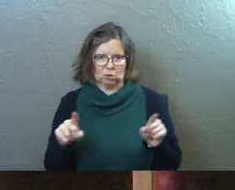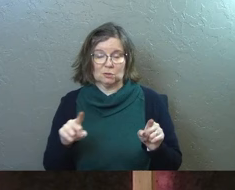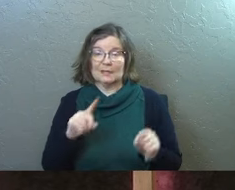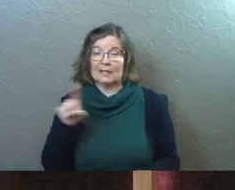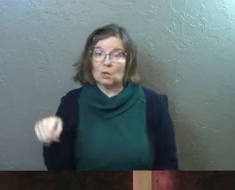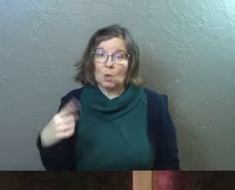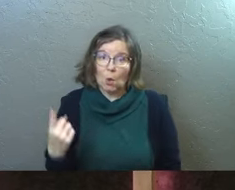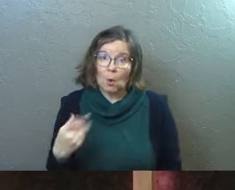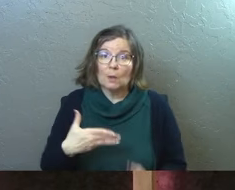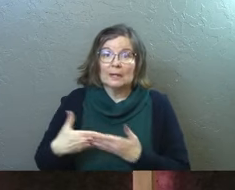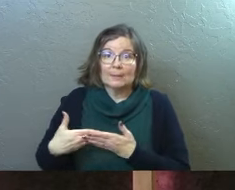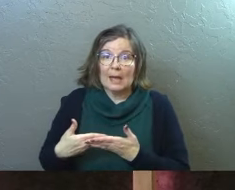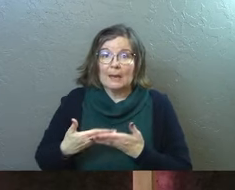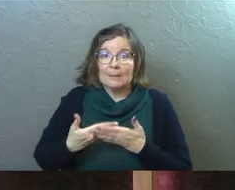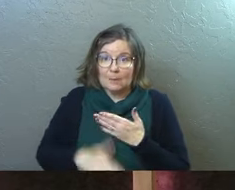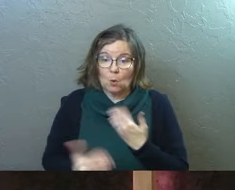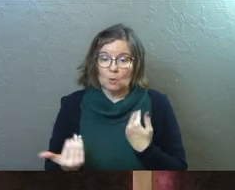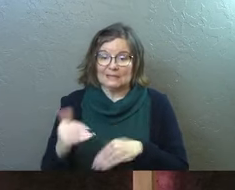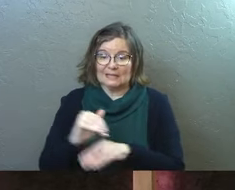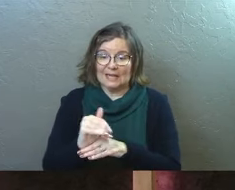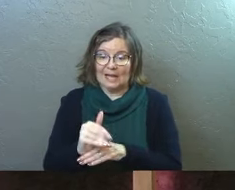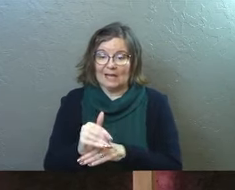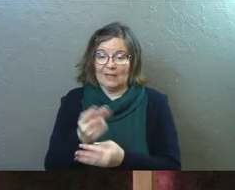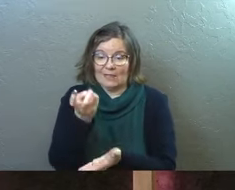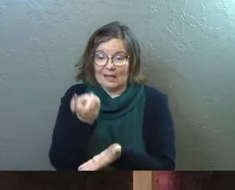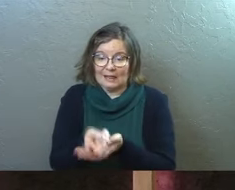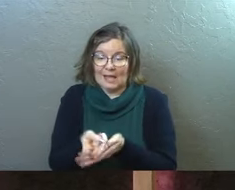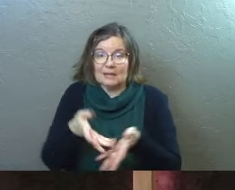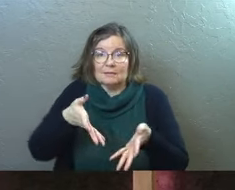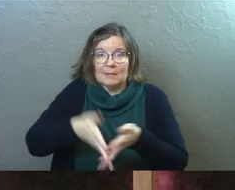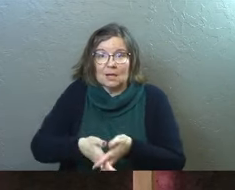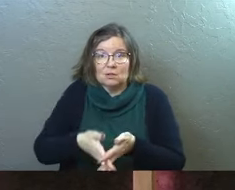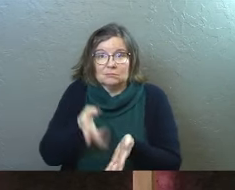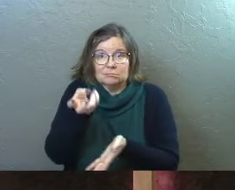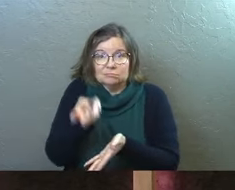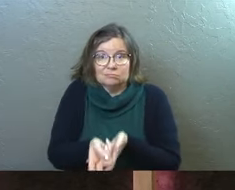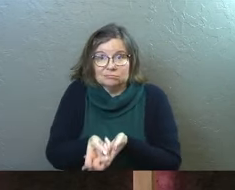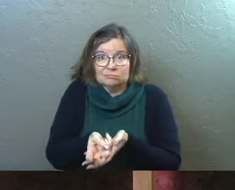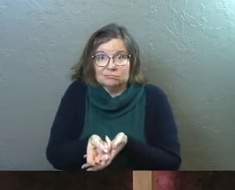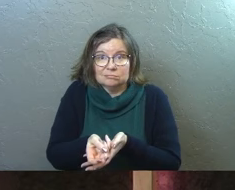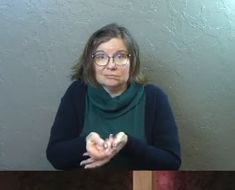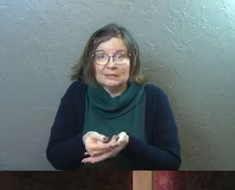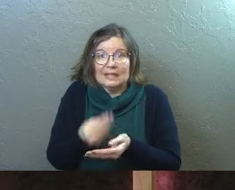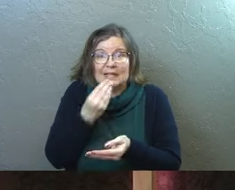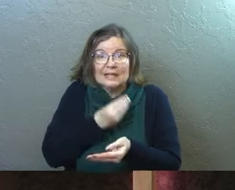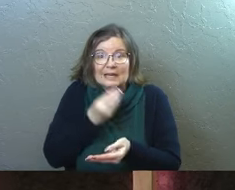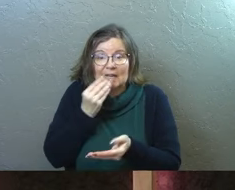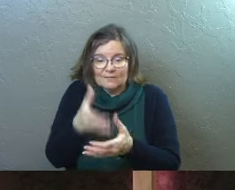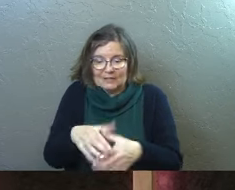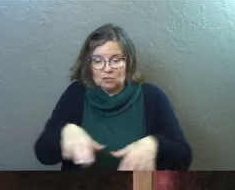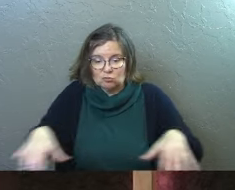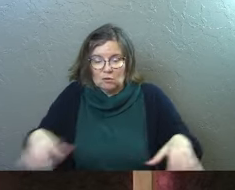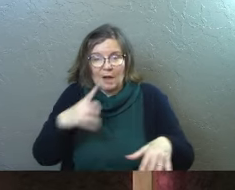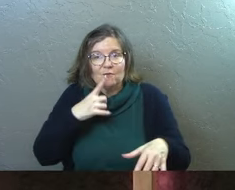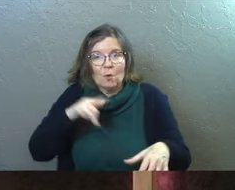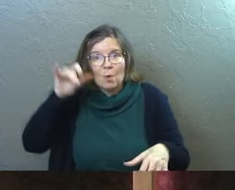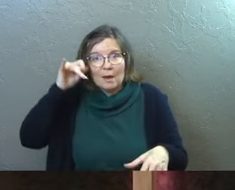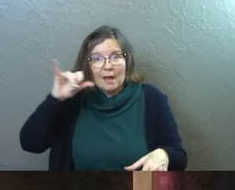It's the only baby born tonight that's laying in a manger, laying in a feeding trough for cattle.